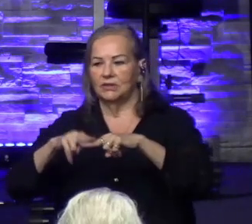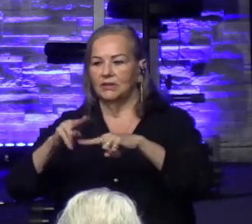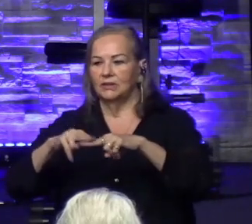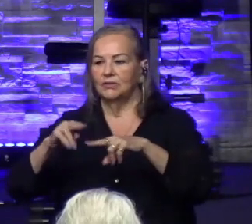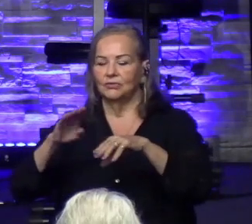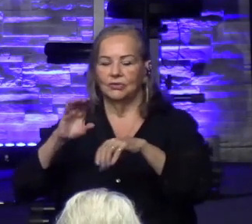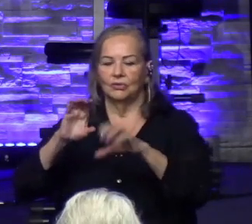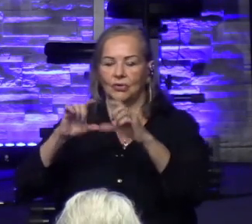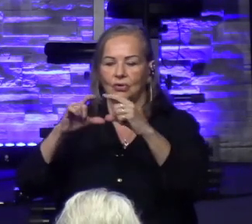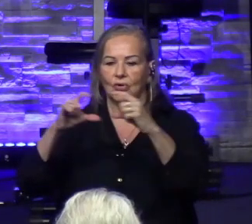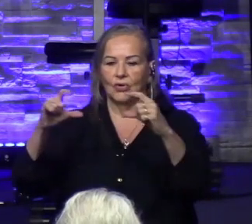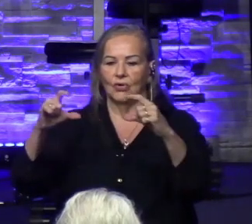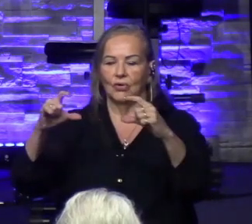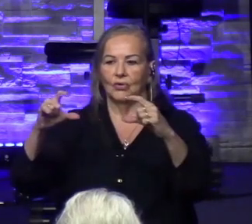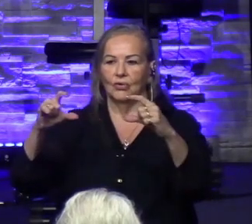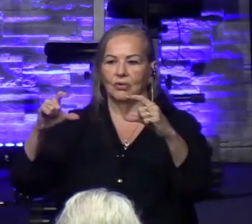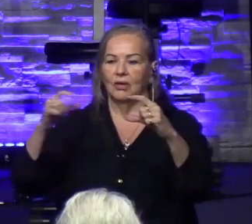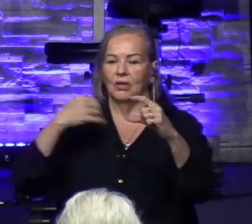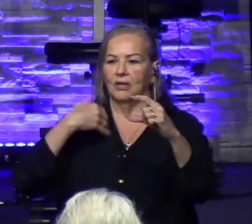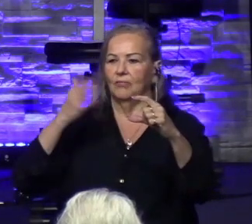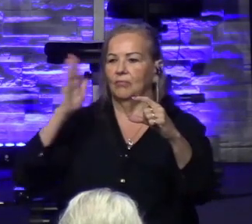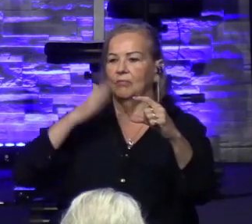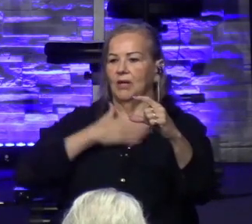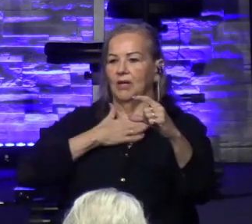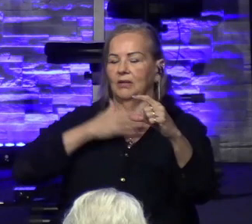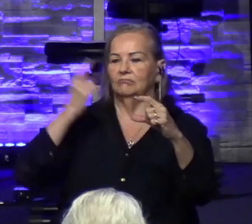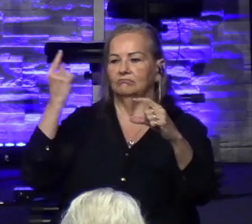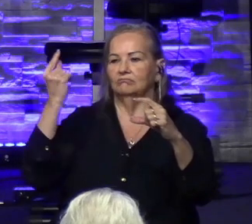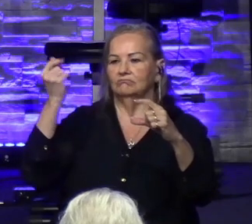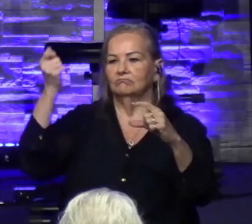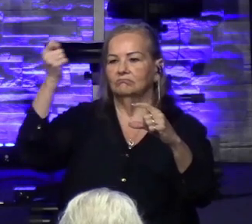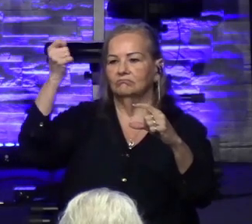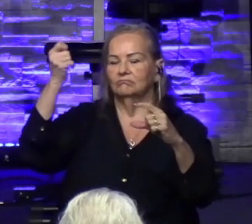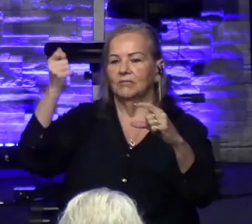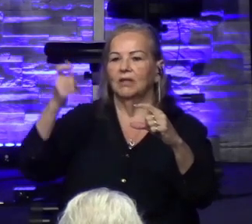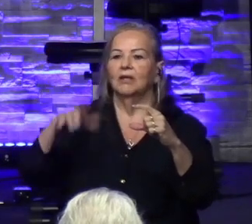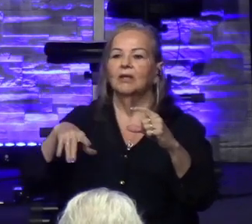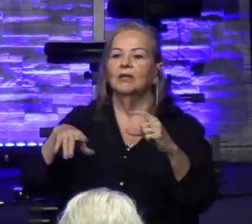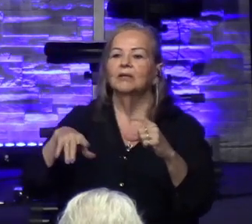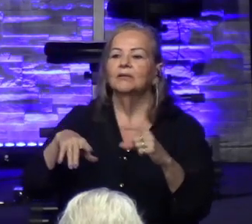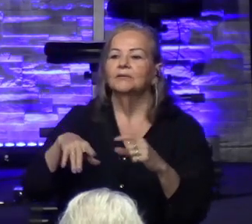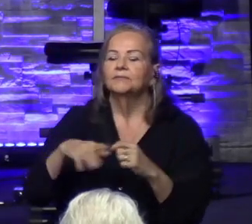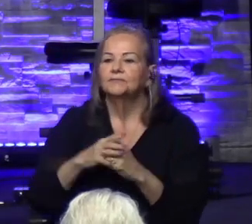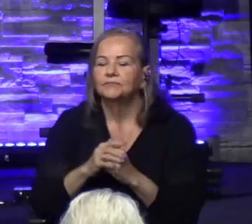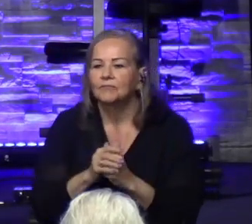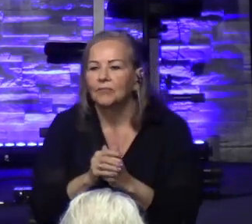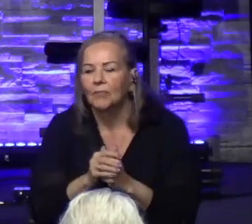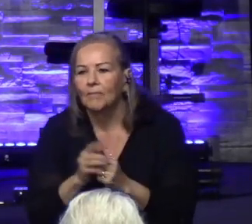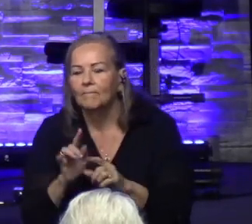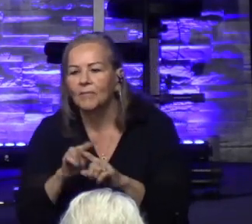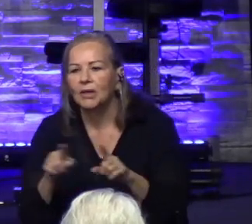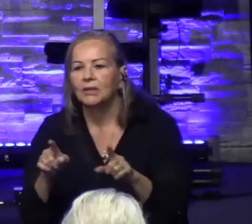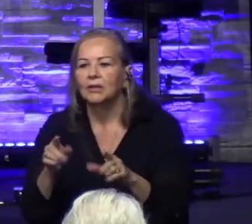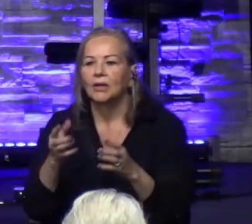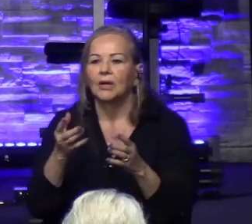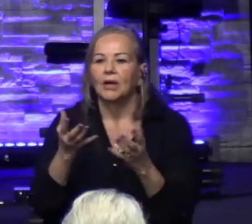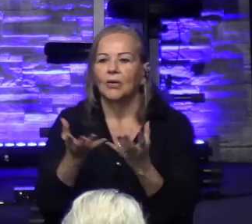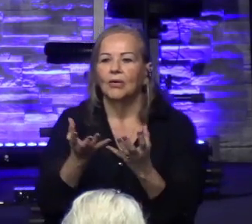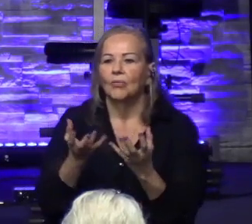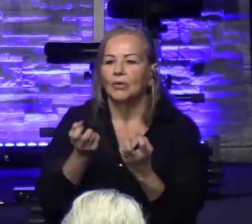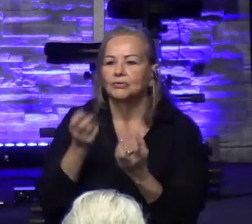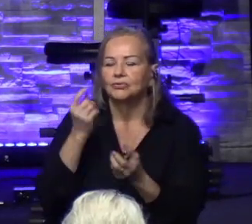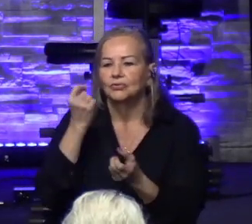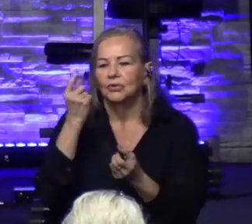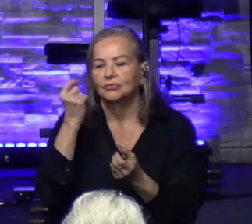talk about in a little bit. I have mine right here. But I wanted to give us some context and some scripture of why we're doing this. So in 2